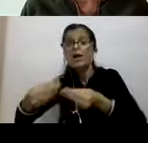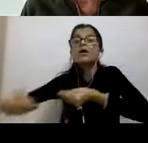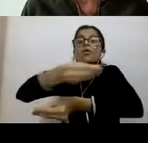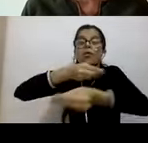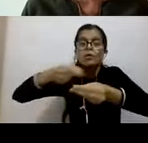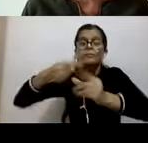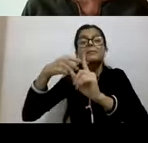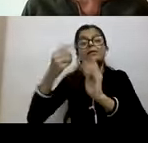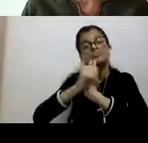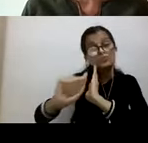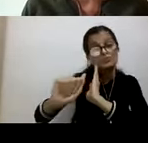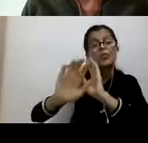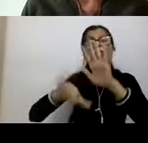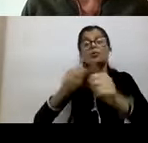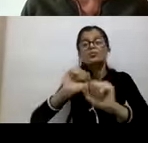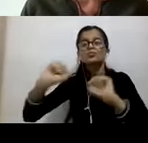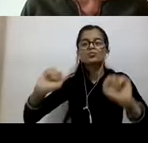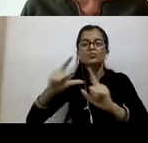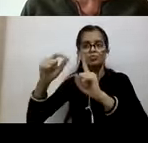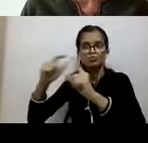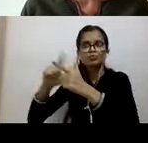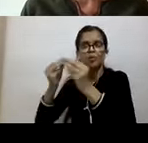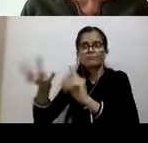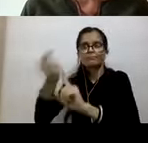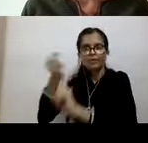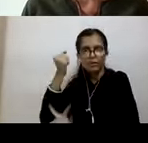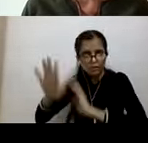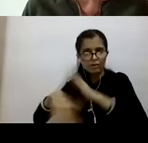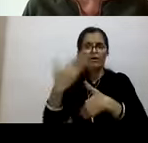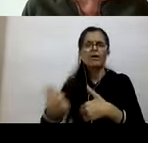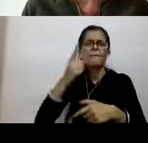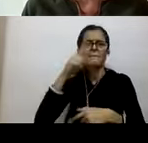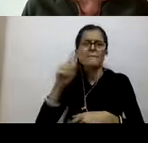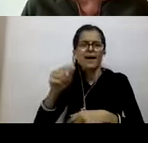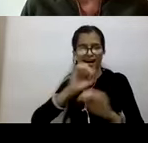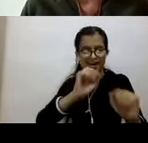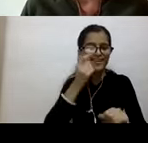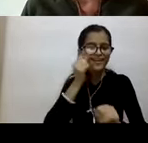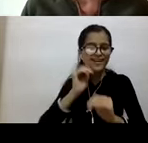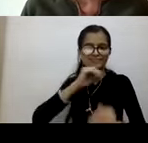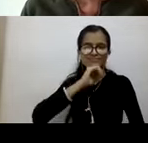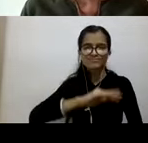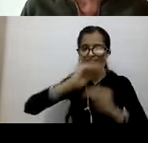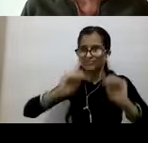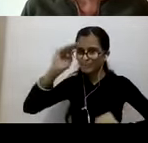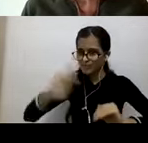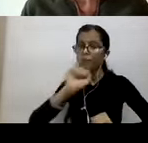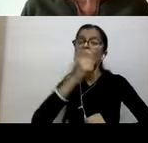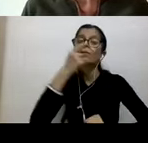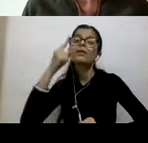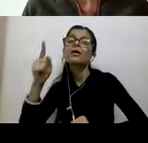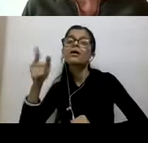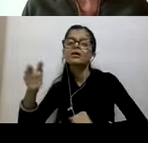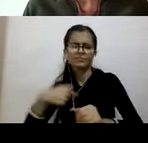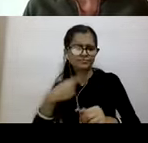skills and the jobs that people are getting. When I first started, you know, the parents of these young boys were wondering what I was up to. You know, where is she